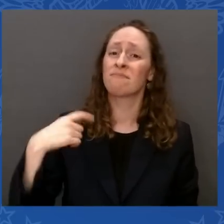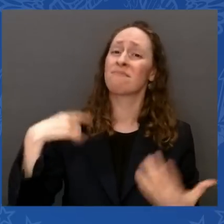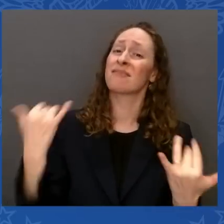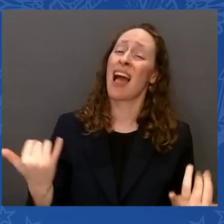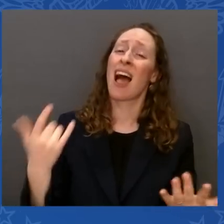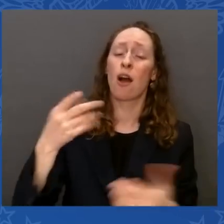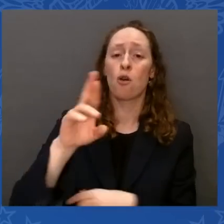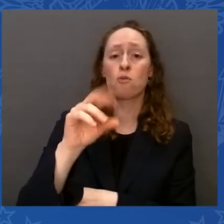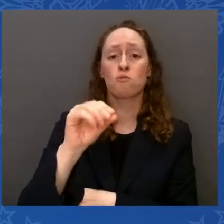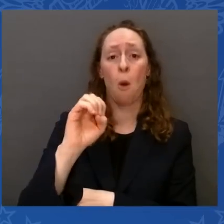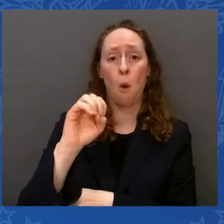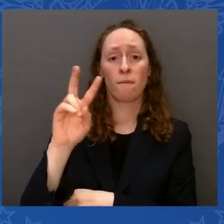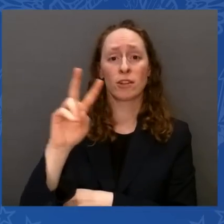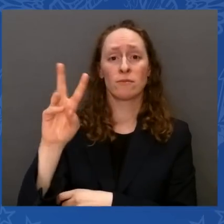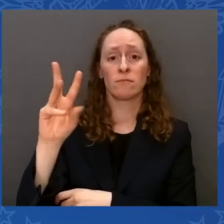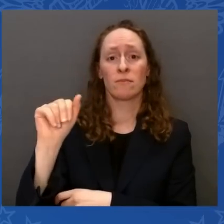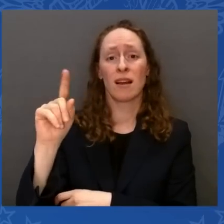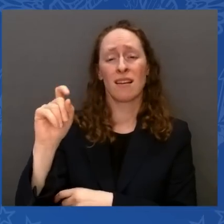We really do.